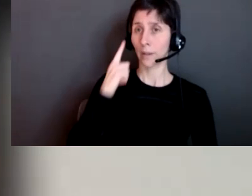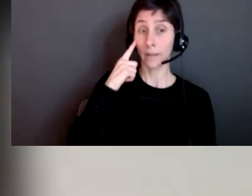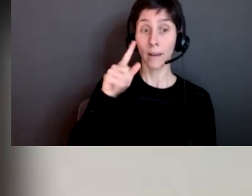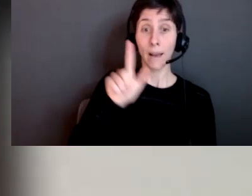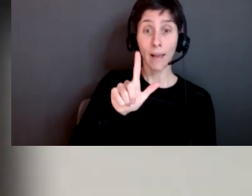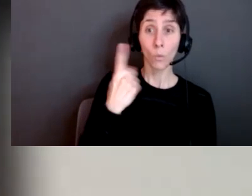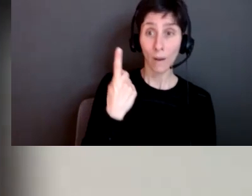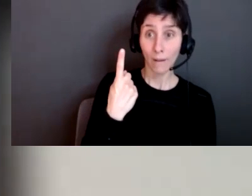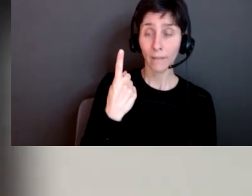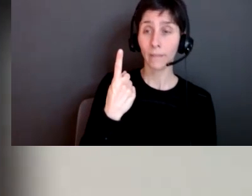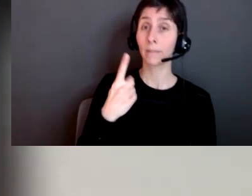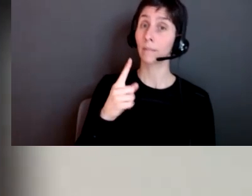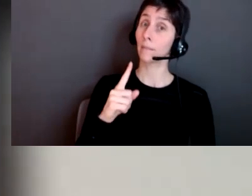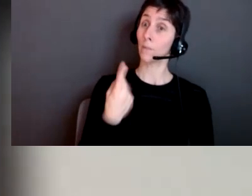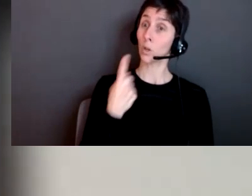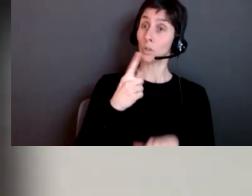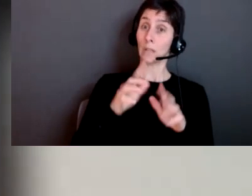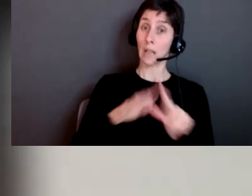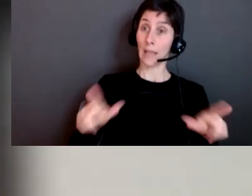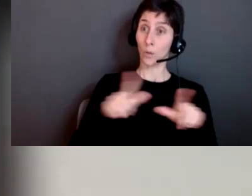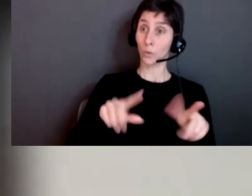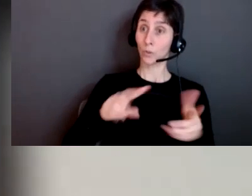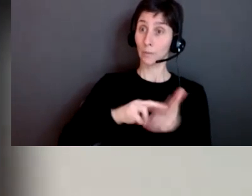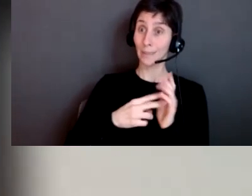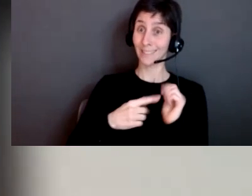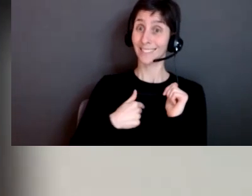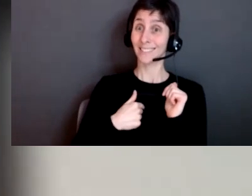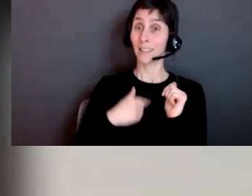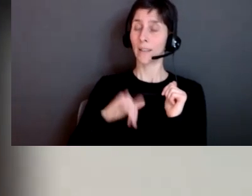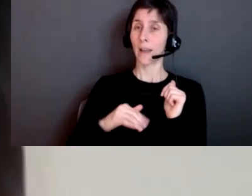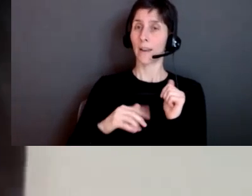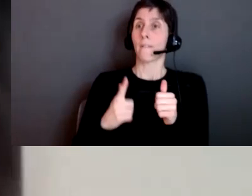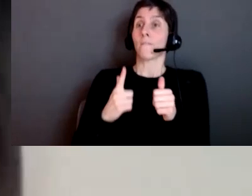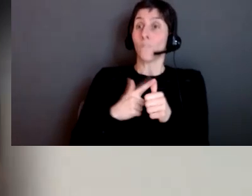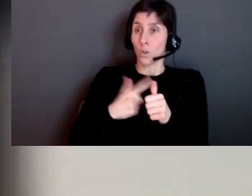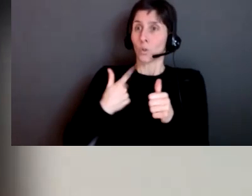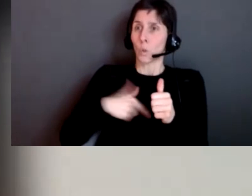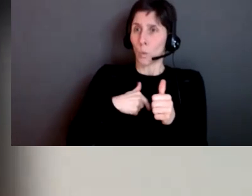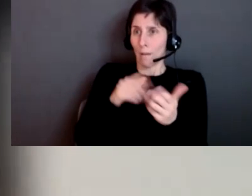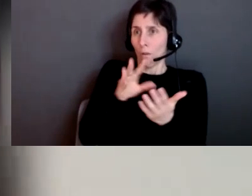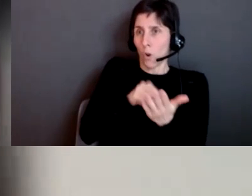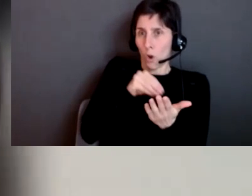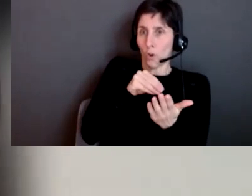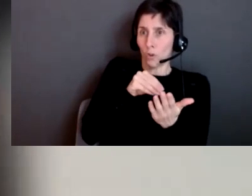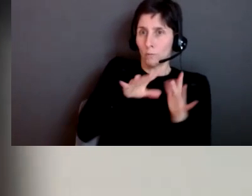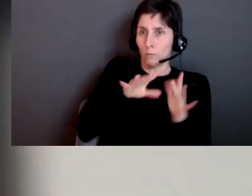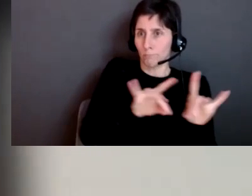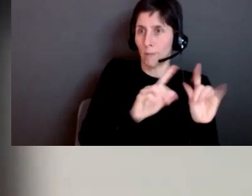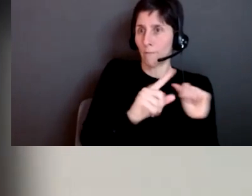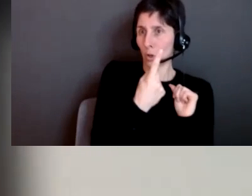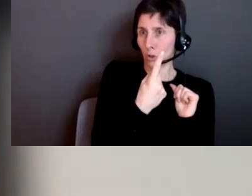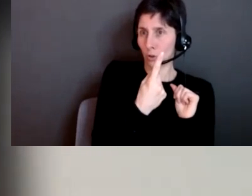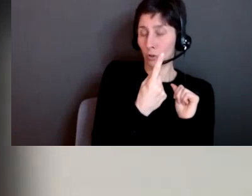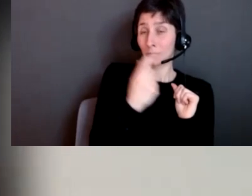we assume that that that means the language that we acquire first and that's not always the case